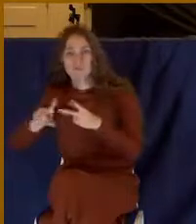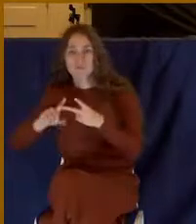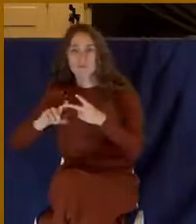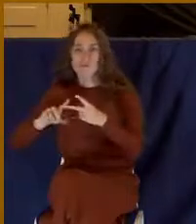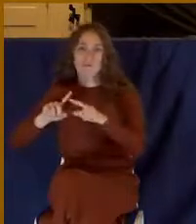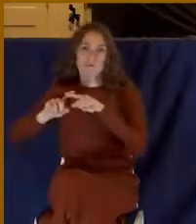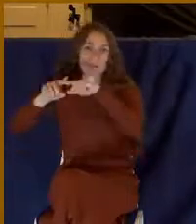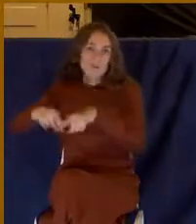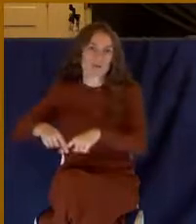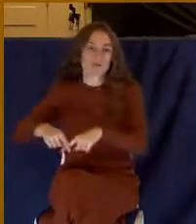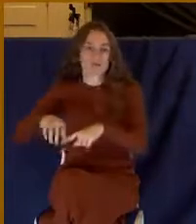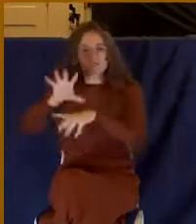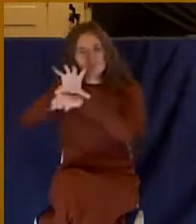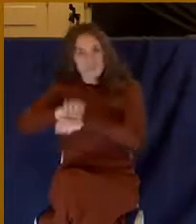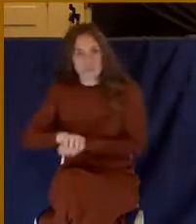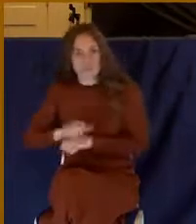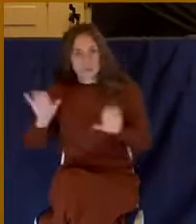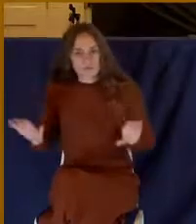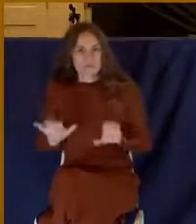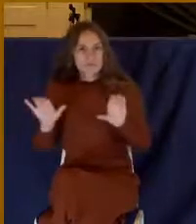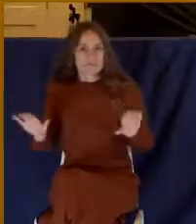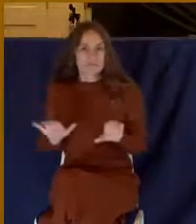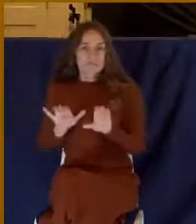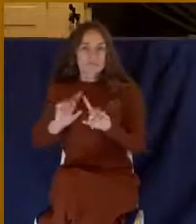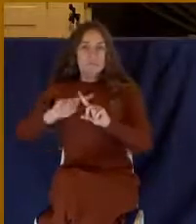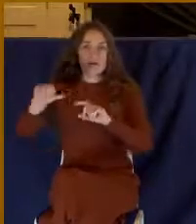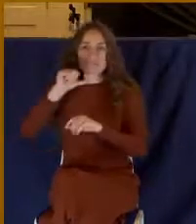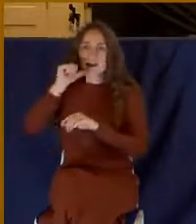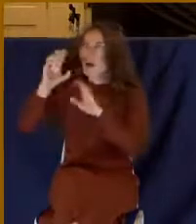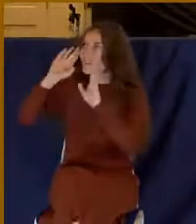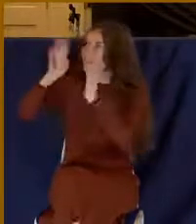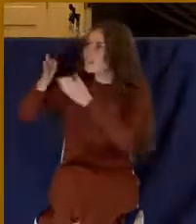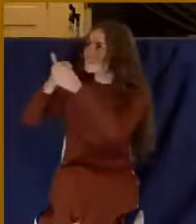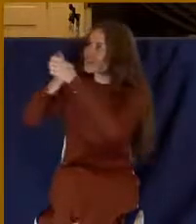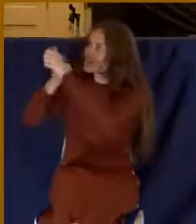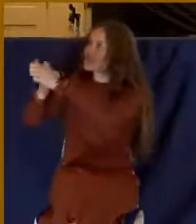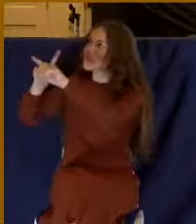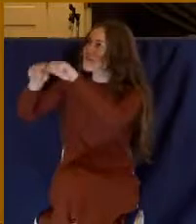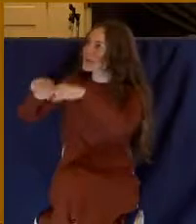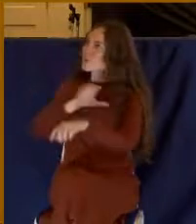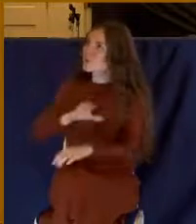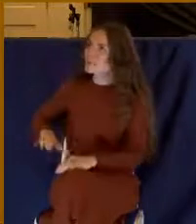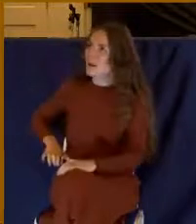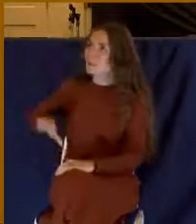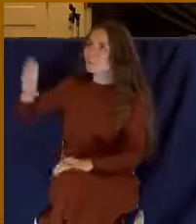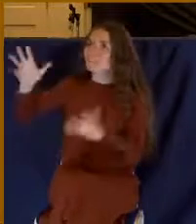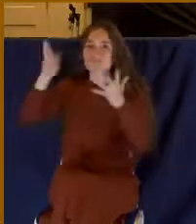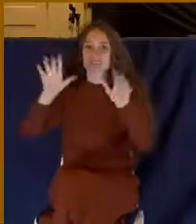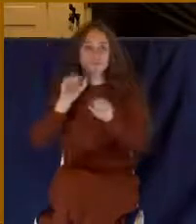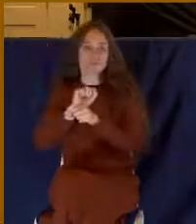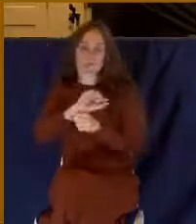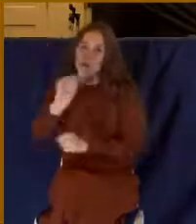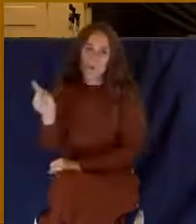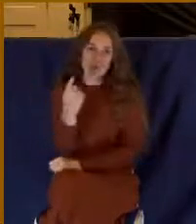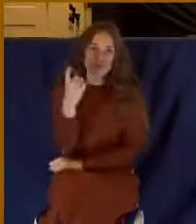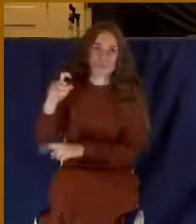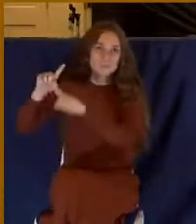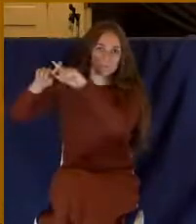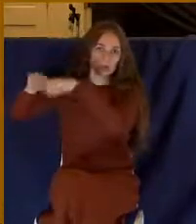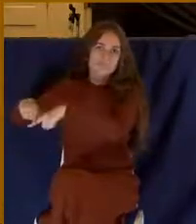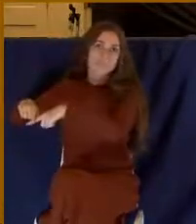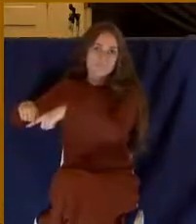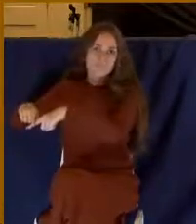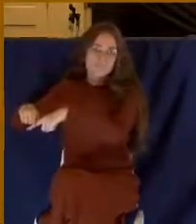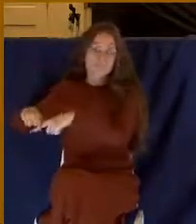they are Christ. And we should be depending upon the finished work of Christ alone. But many people put their faith in rituals.